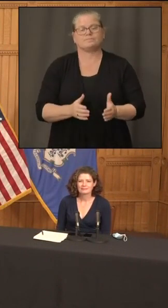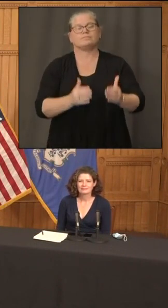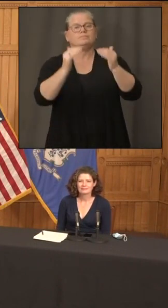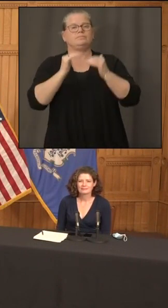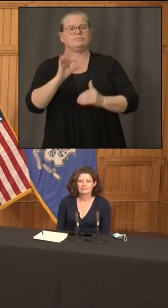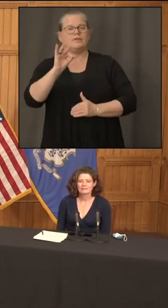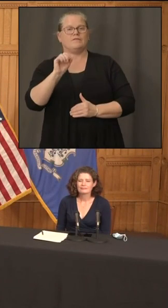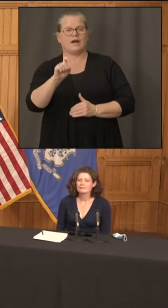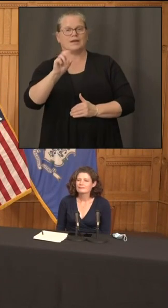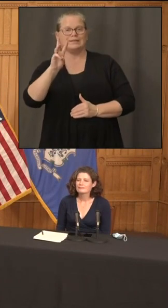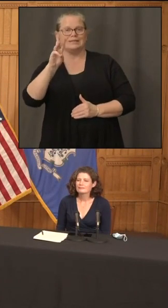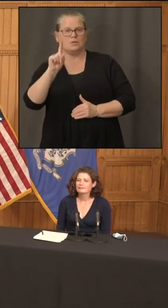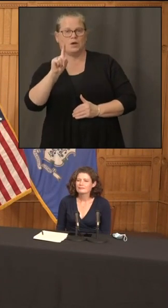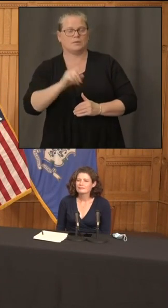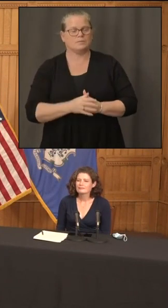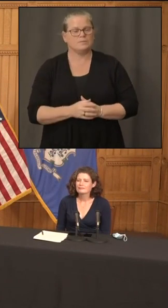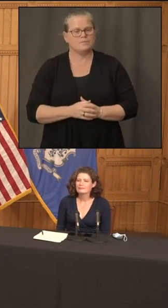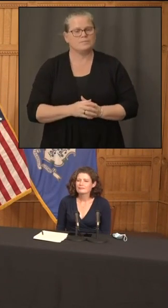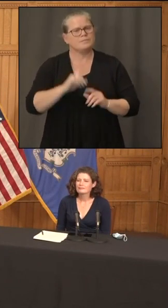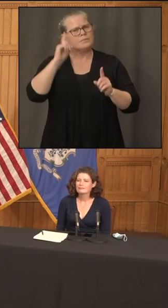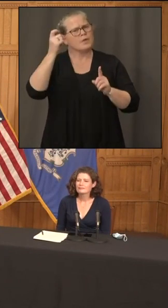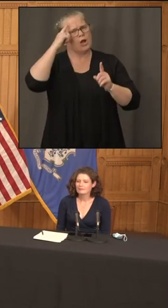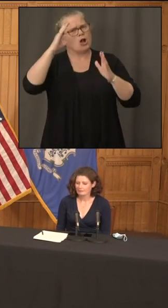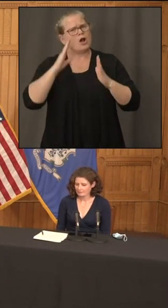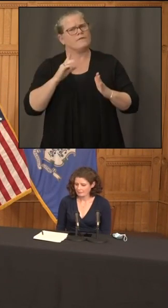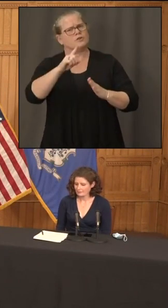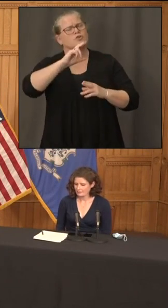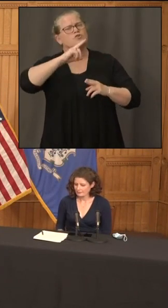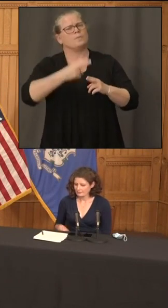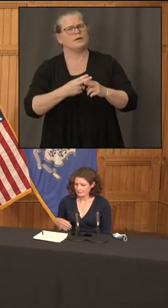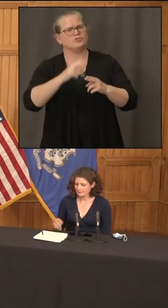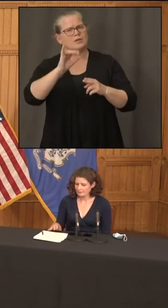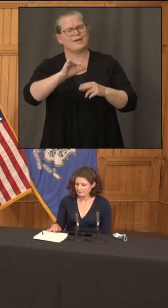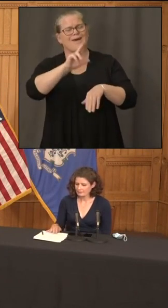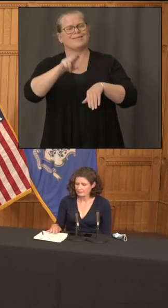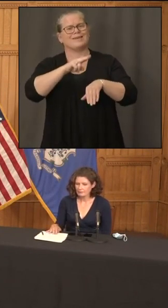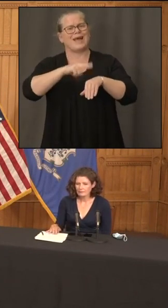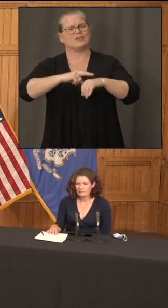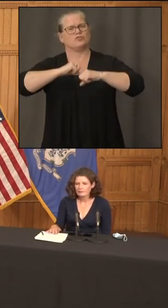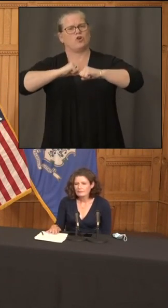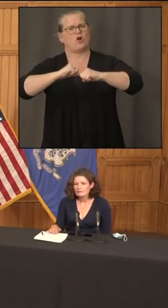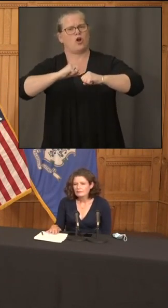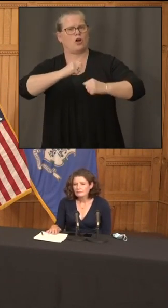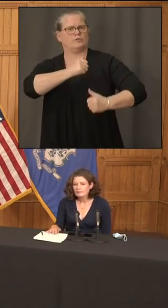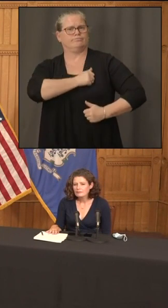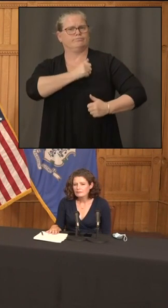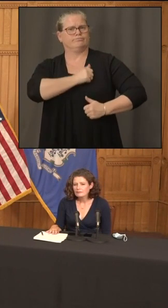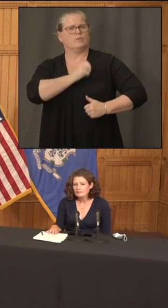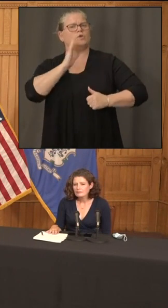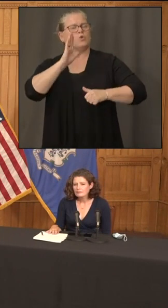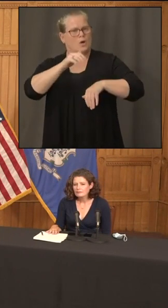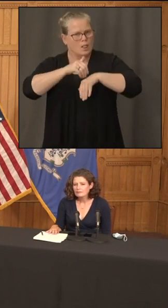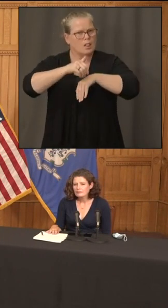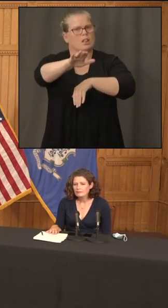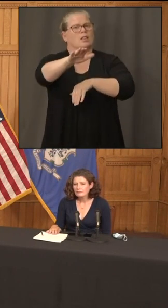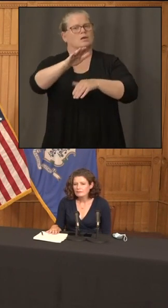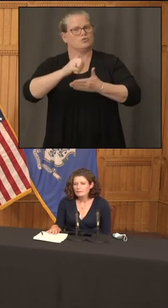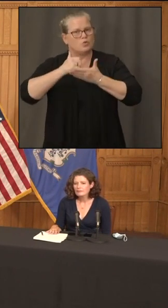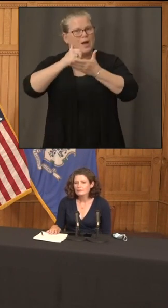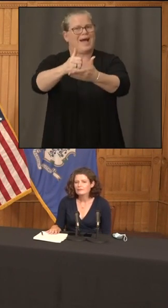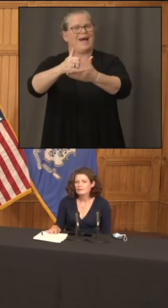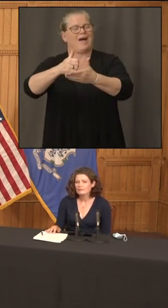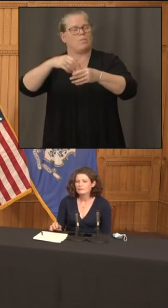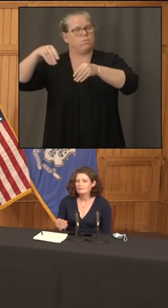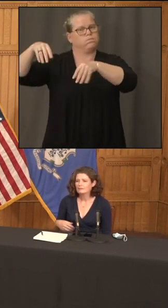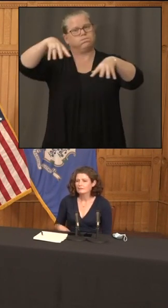governor you mentioned that you're launching the national guard to help restore power when will this happen and what determines what areas they will hit first in the